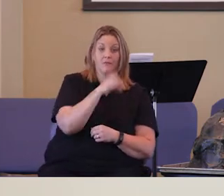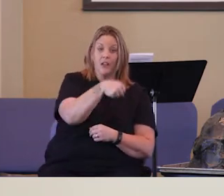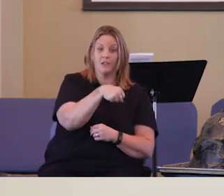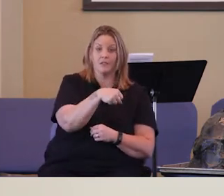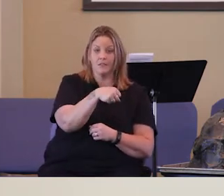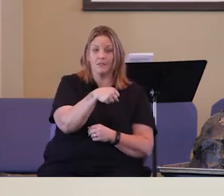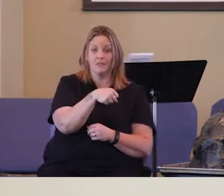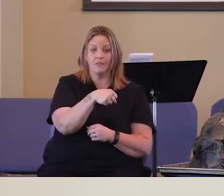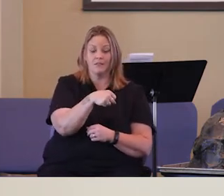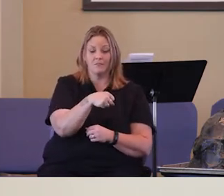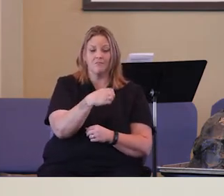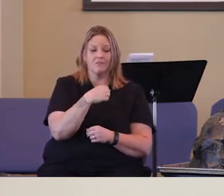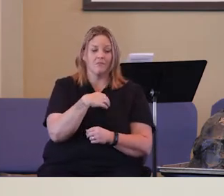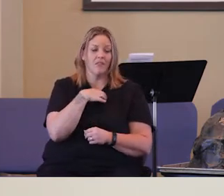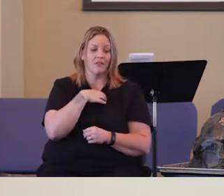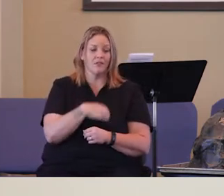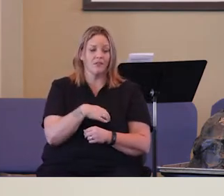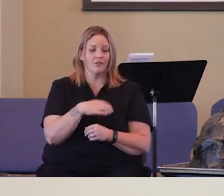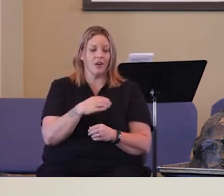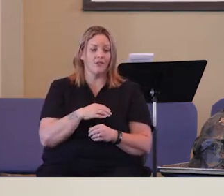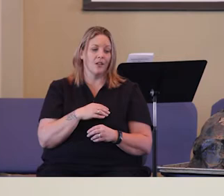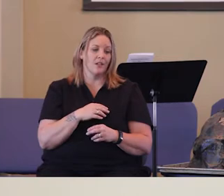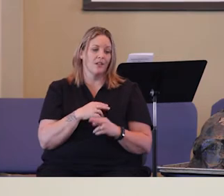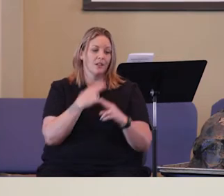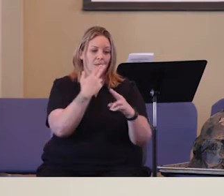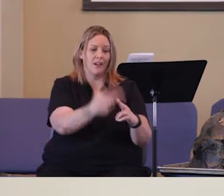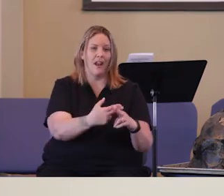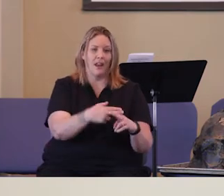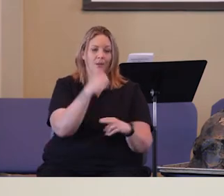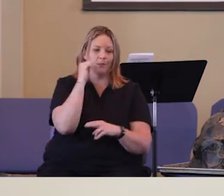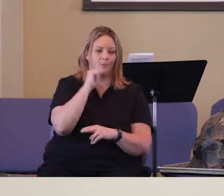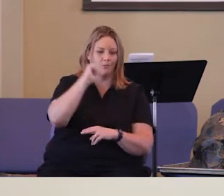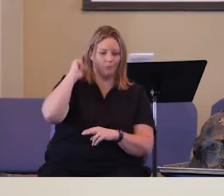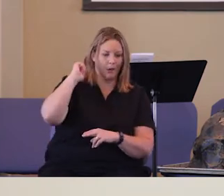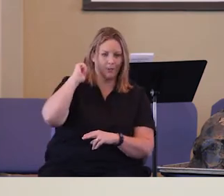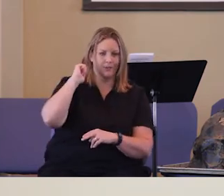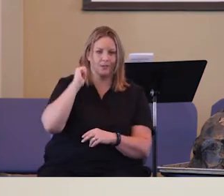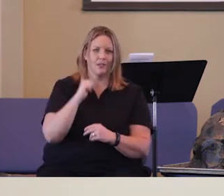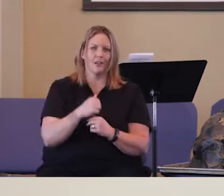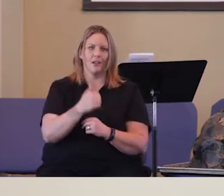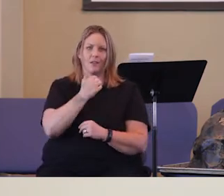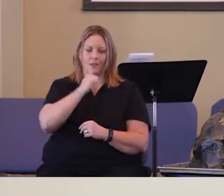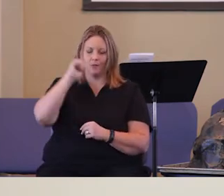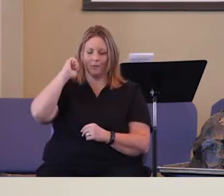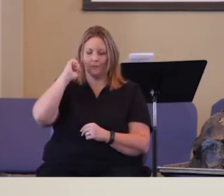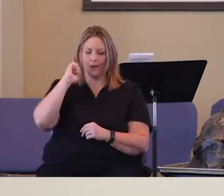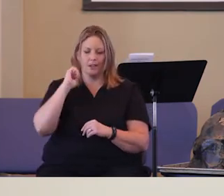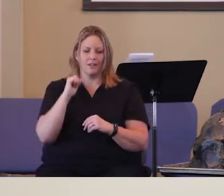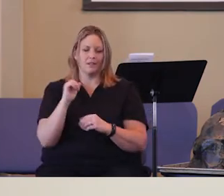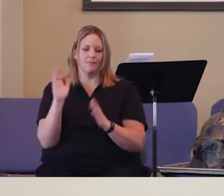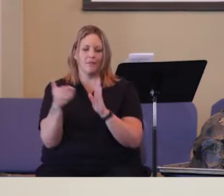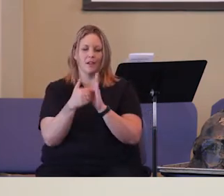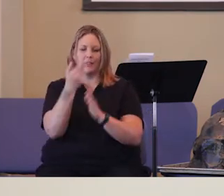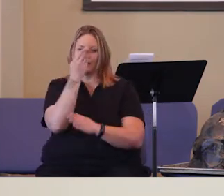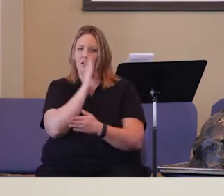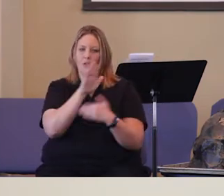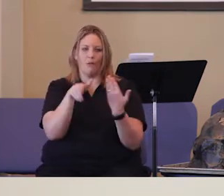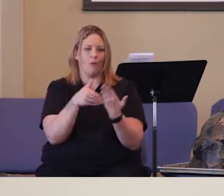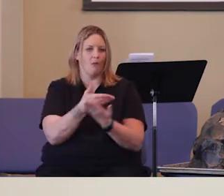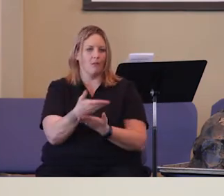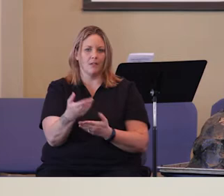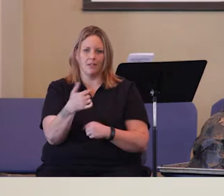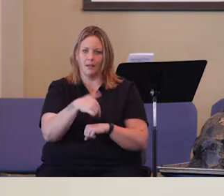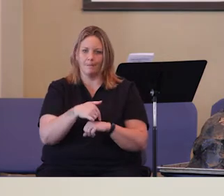Did Israel deserve it? Yes. Israel deserved to be called rebels. They were. They were definitely rebellious against God